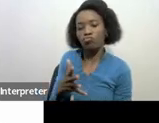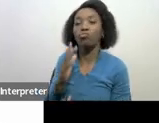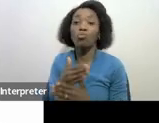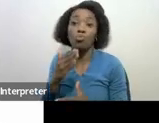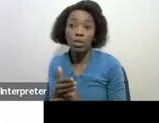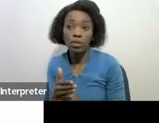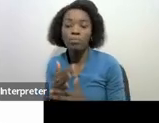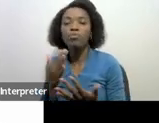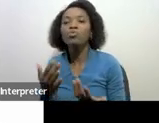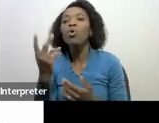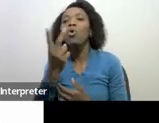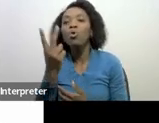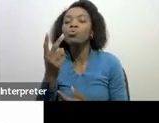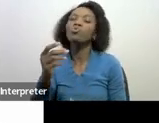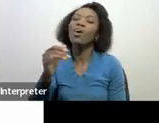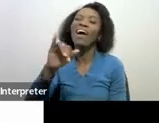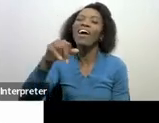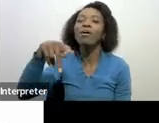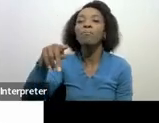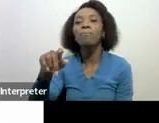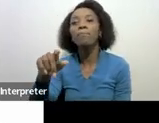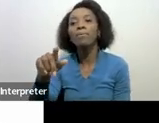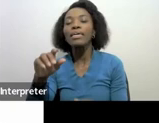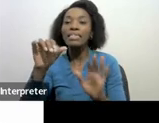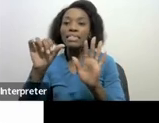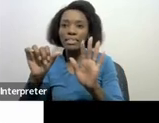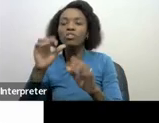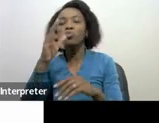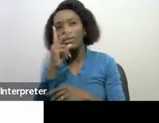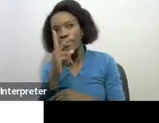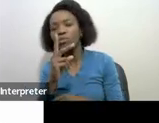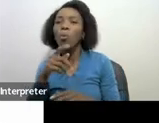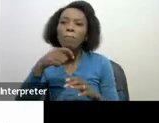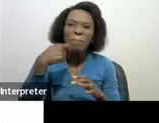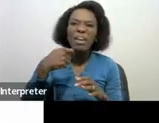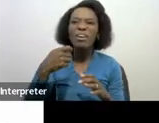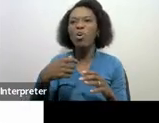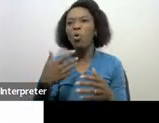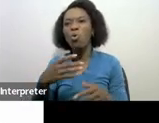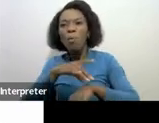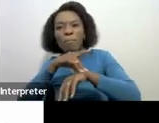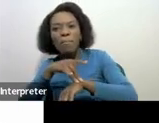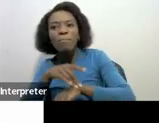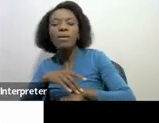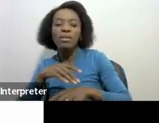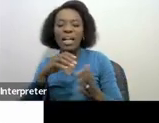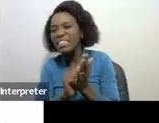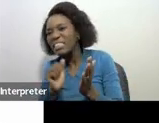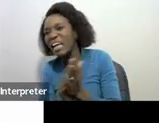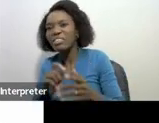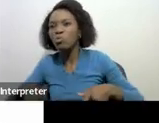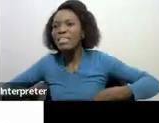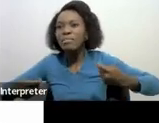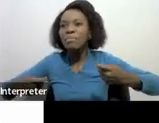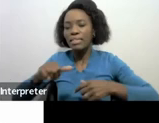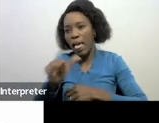will also take into account the medical deductions and some other of your interests as well a